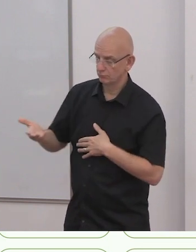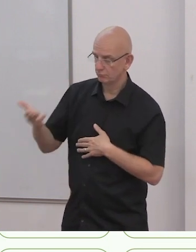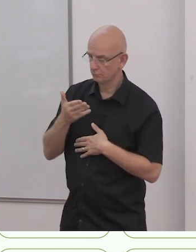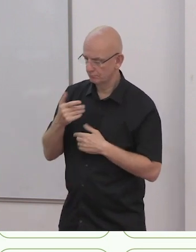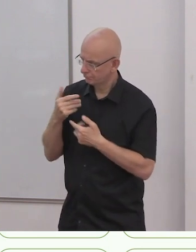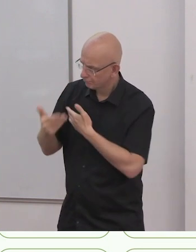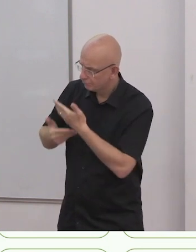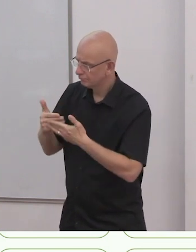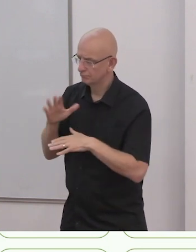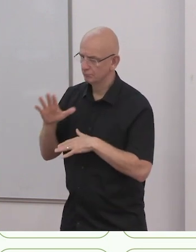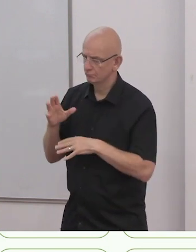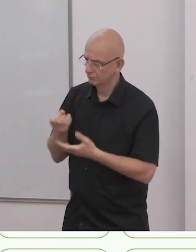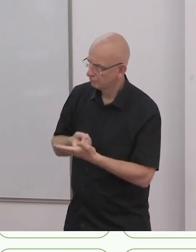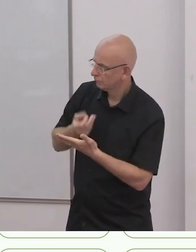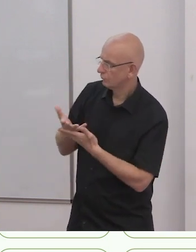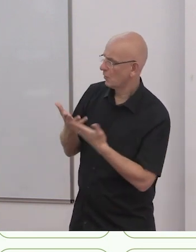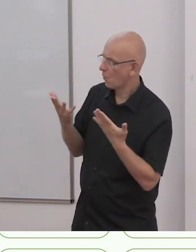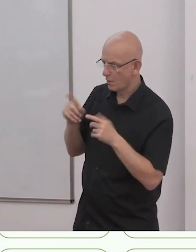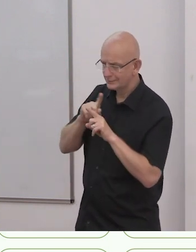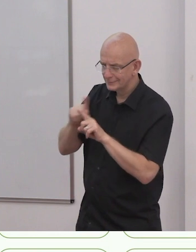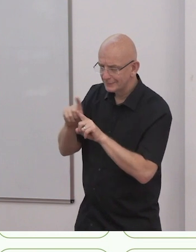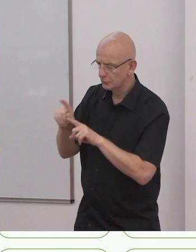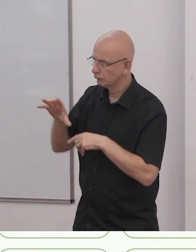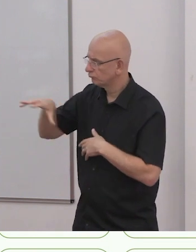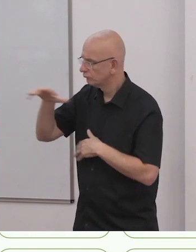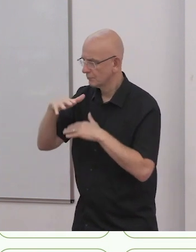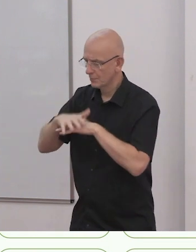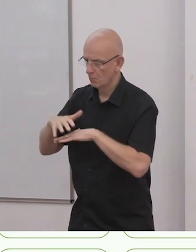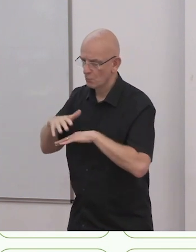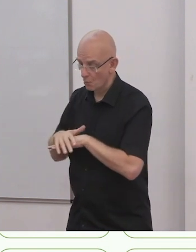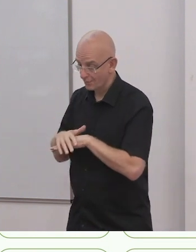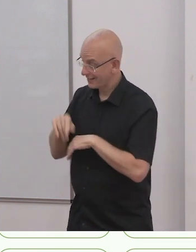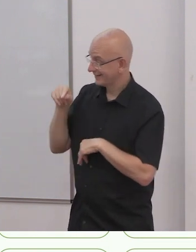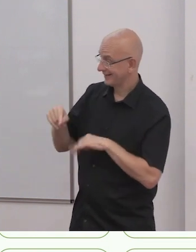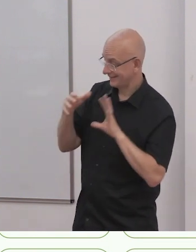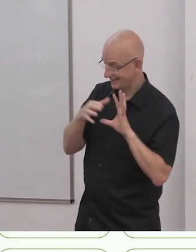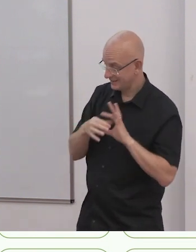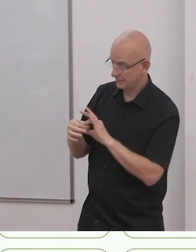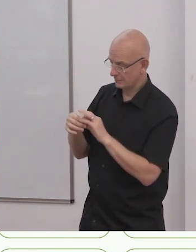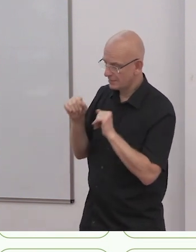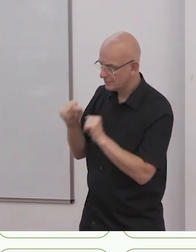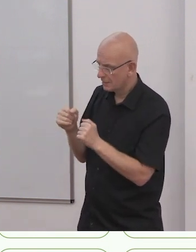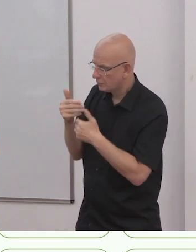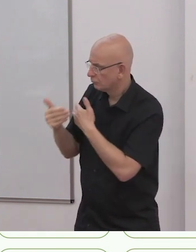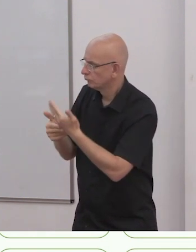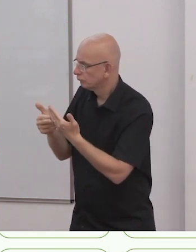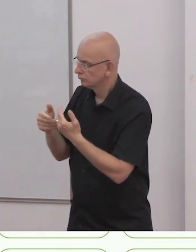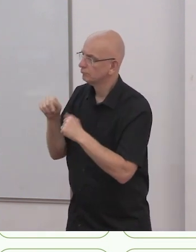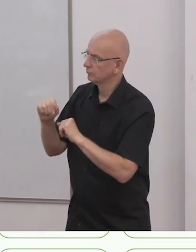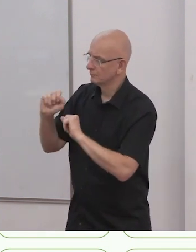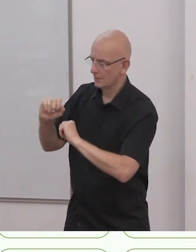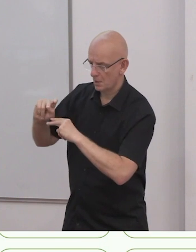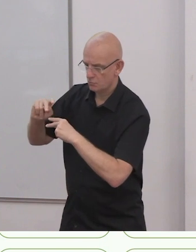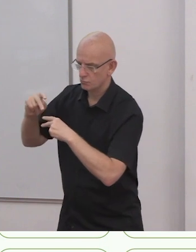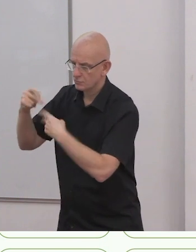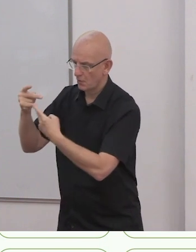collaboration on initiatives related to inclusive education in their regions. Also using the support of